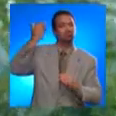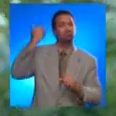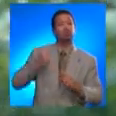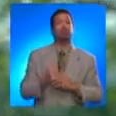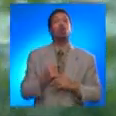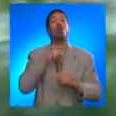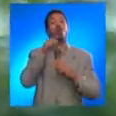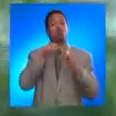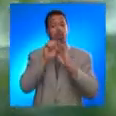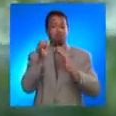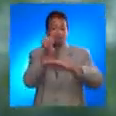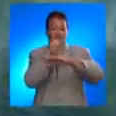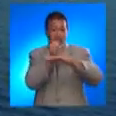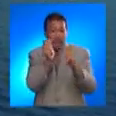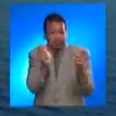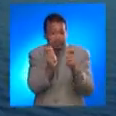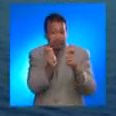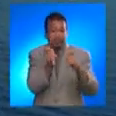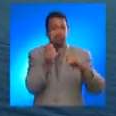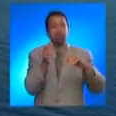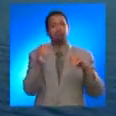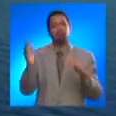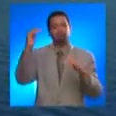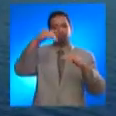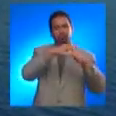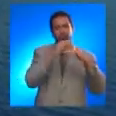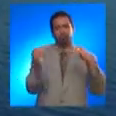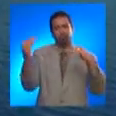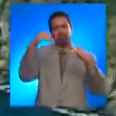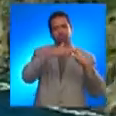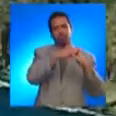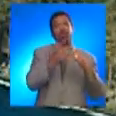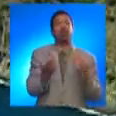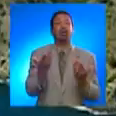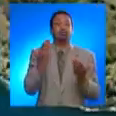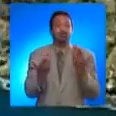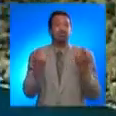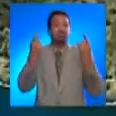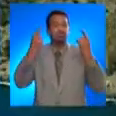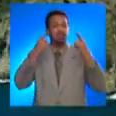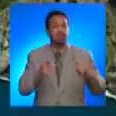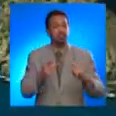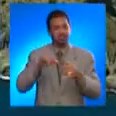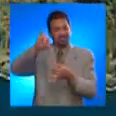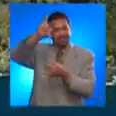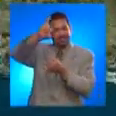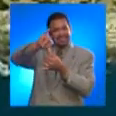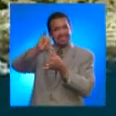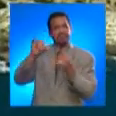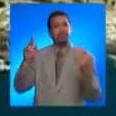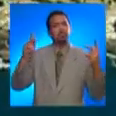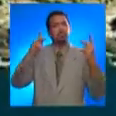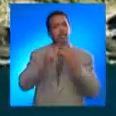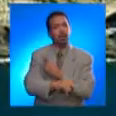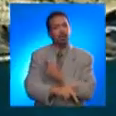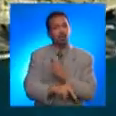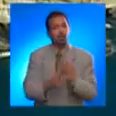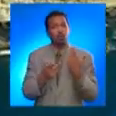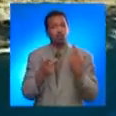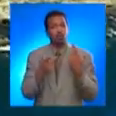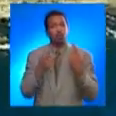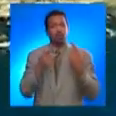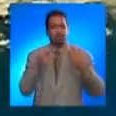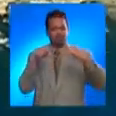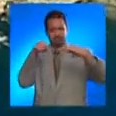Sometimes, when a tsunami strikes an island that is relatively small compared to the distance between waves, the greatest run-ups and